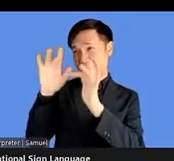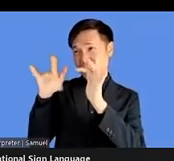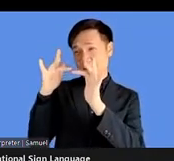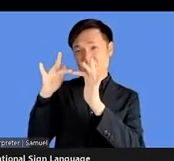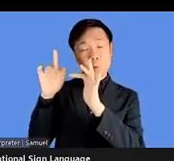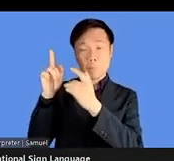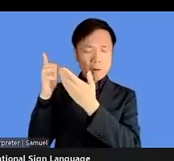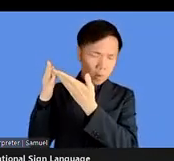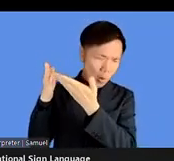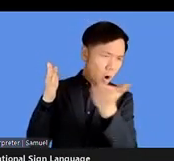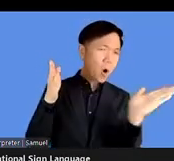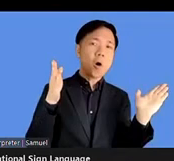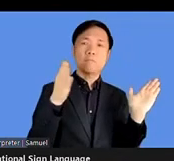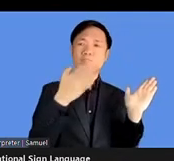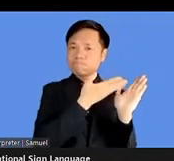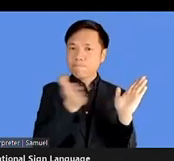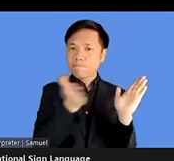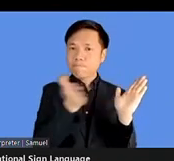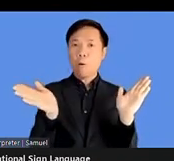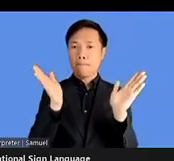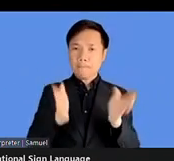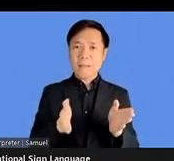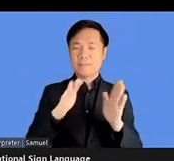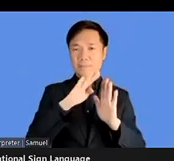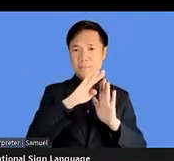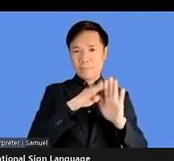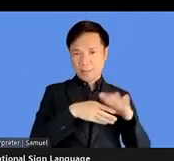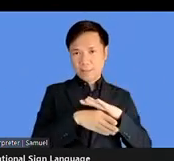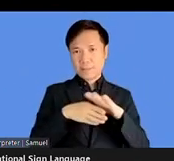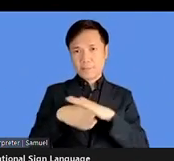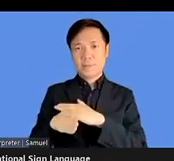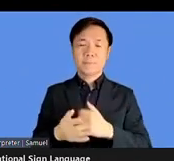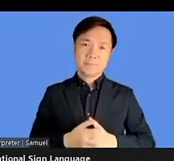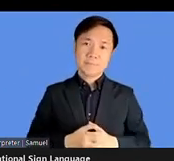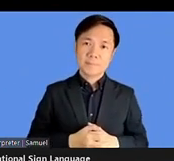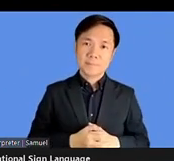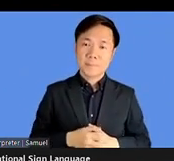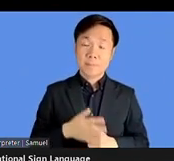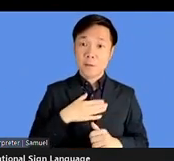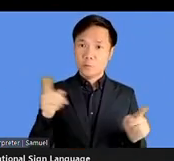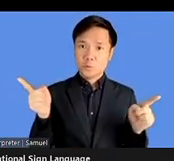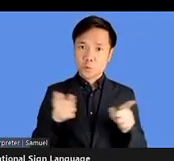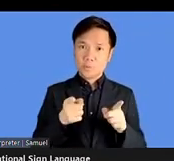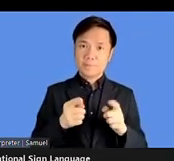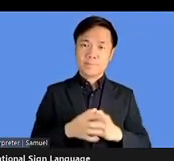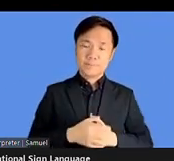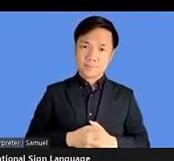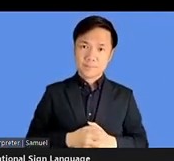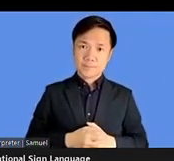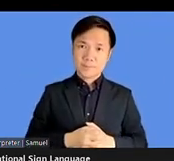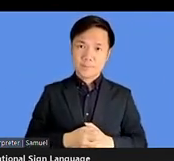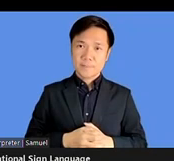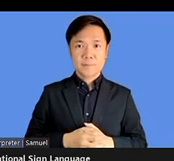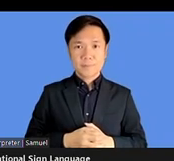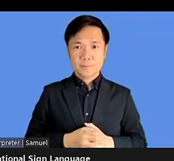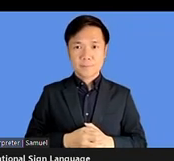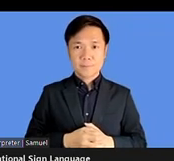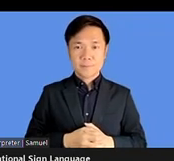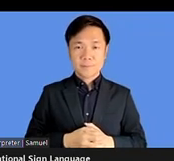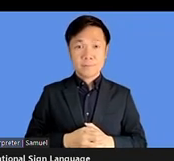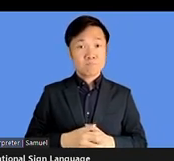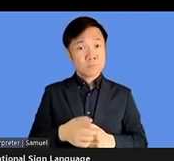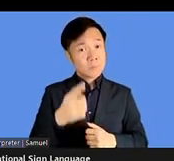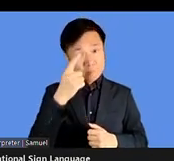very briefly. Uh, I mean, I won't take too much time. Um, my feelings in regards to this, um, if anyone